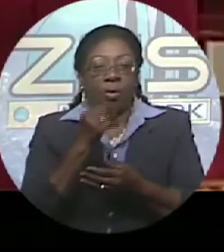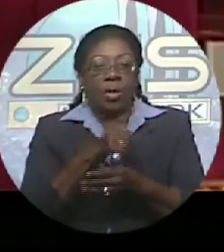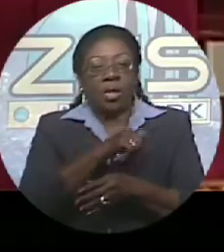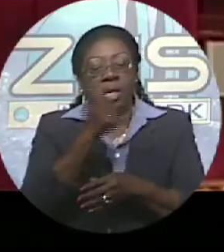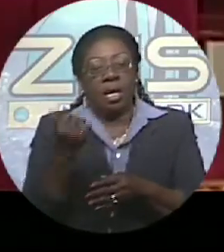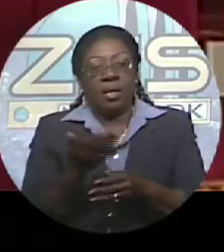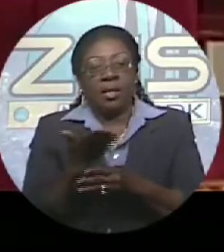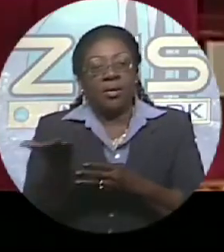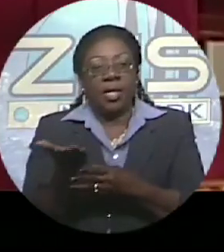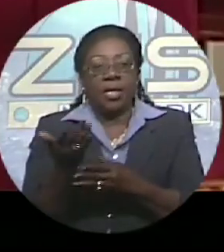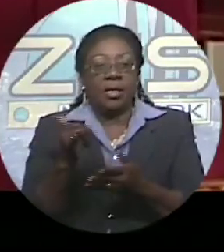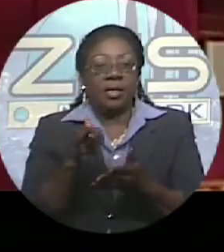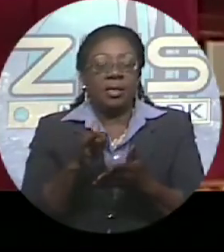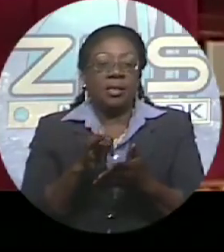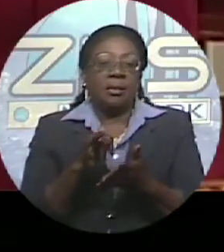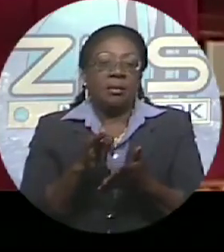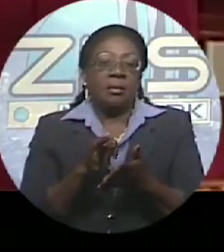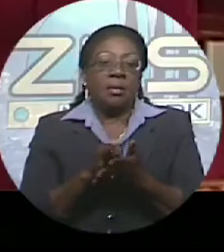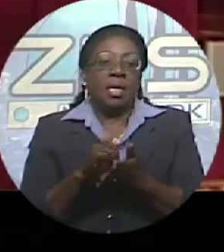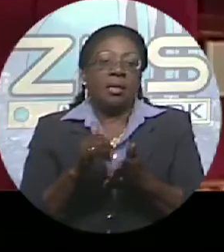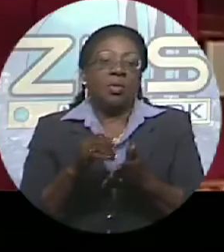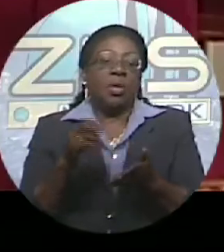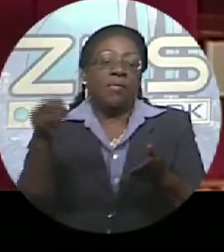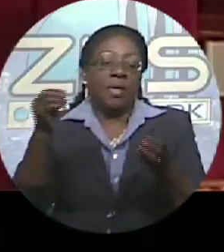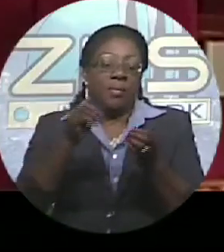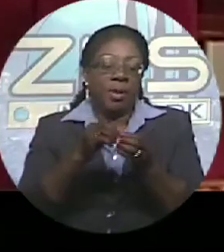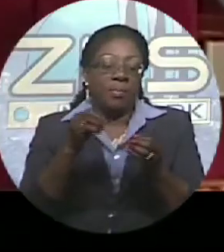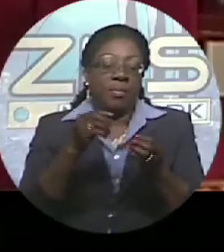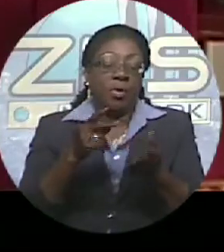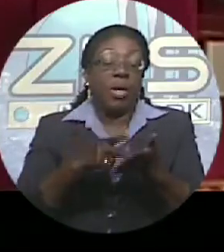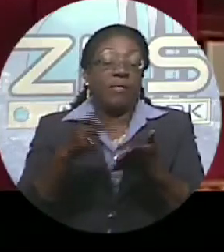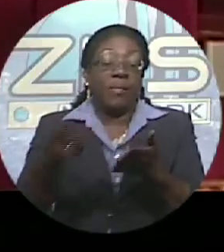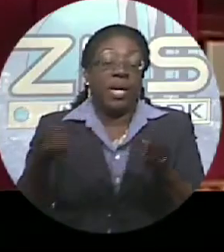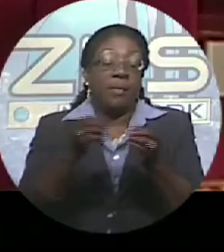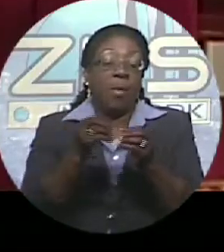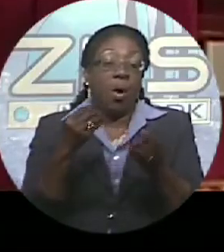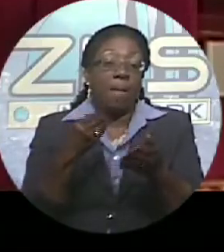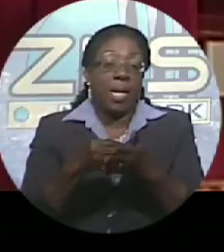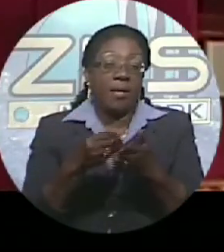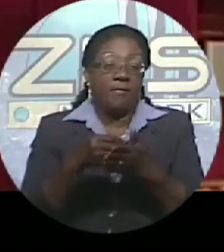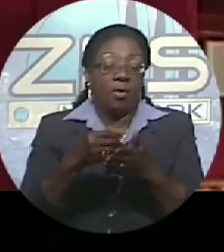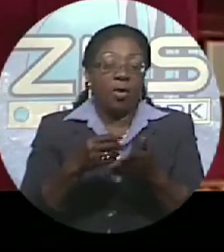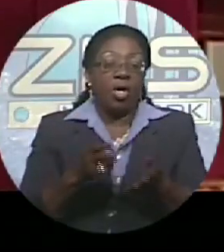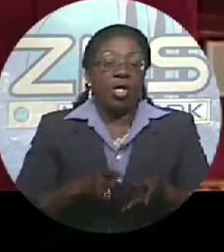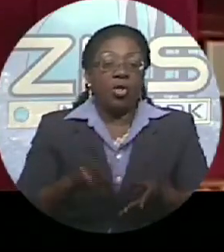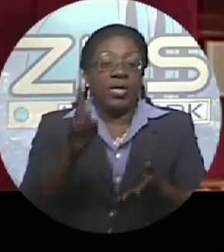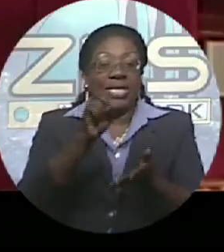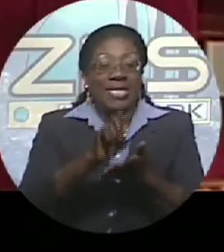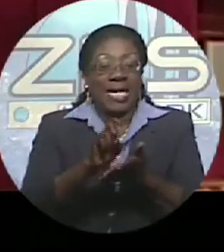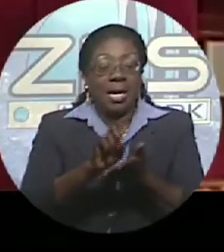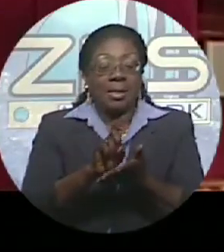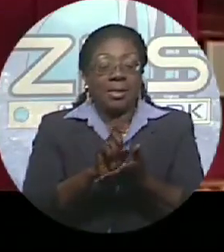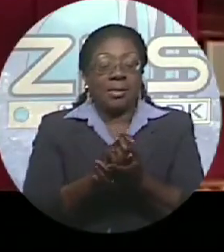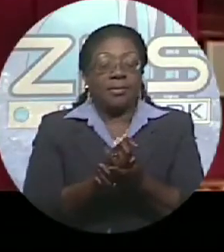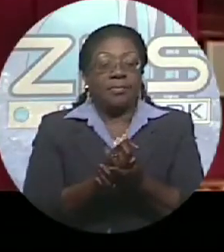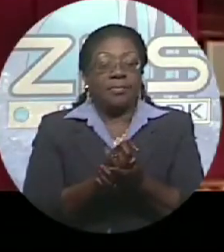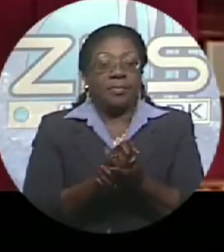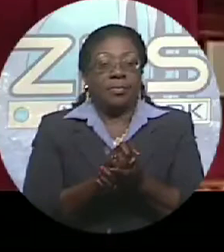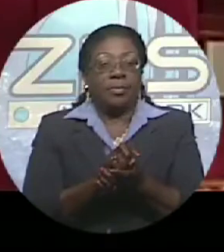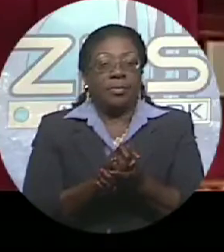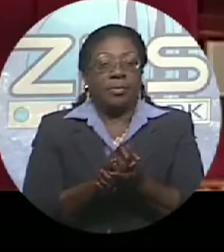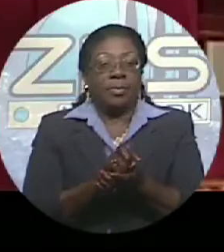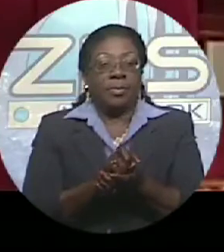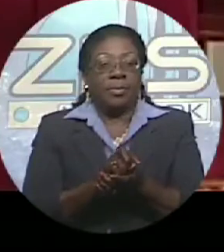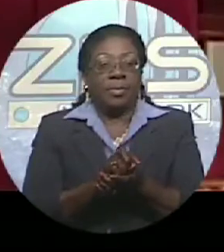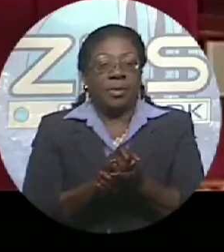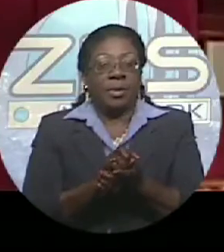also be exemptions for households who only use moderate levels of electricity. And there may be